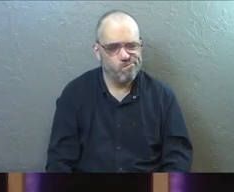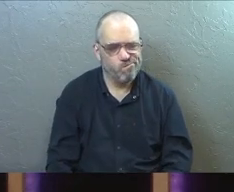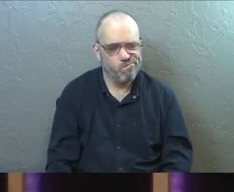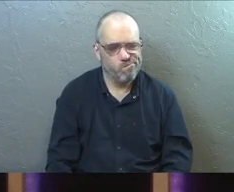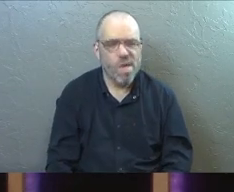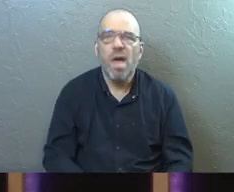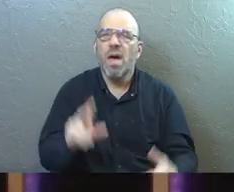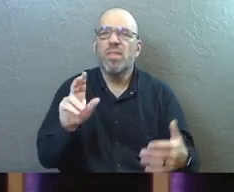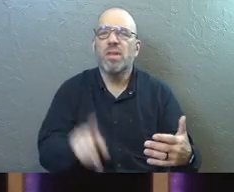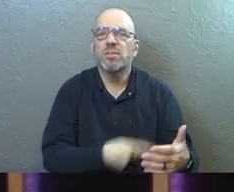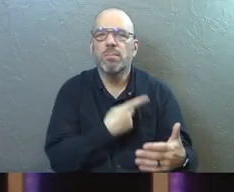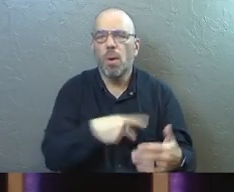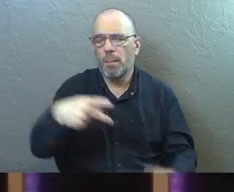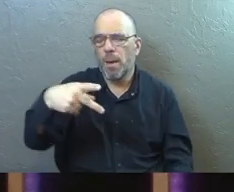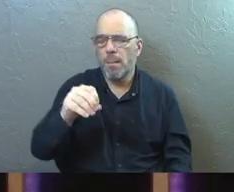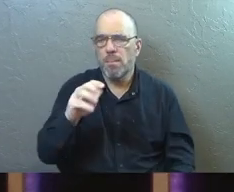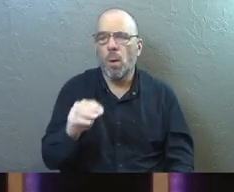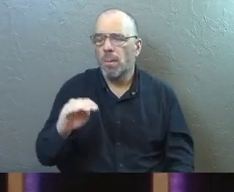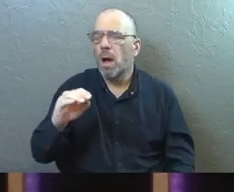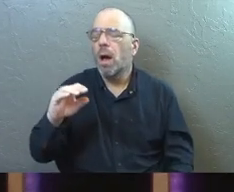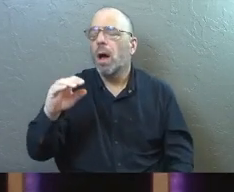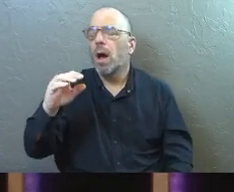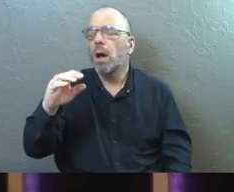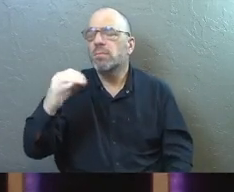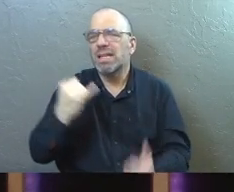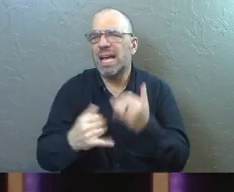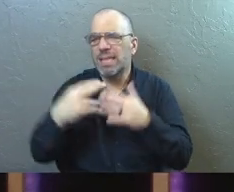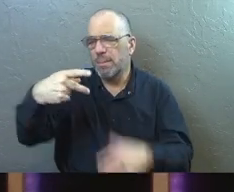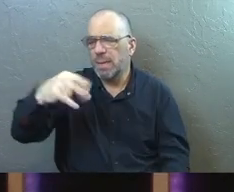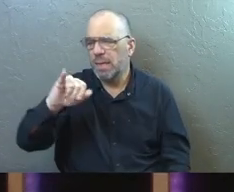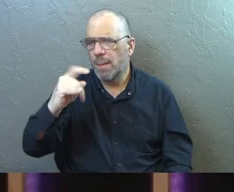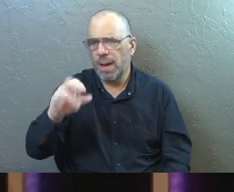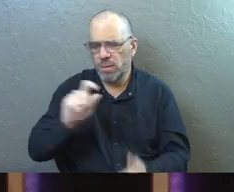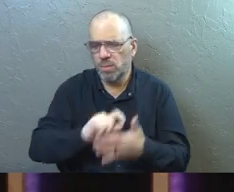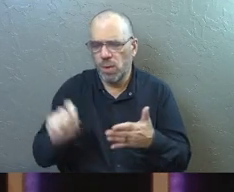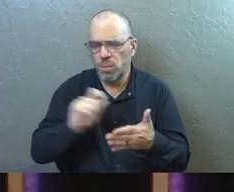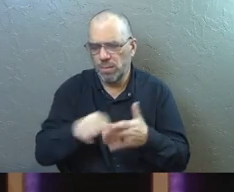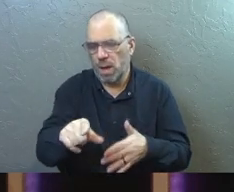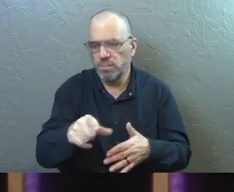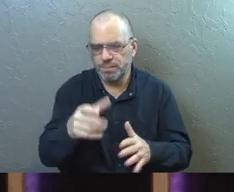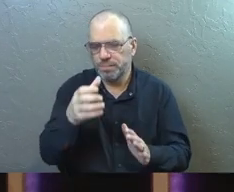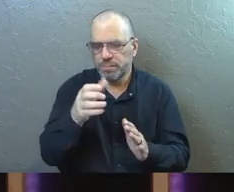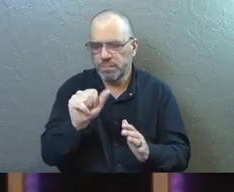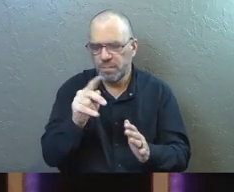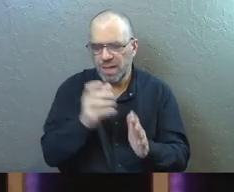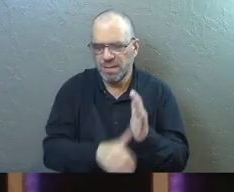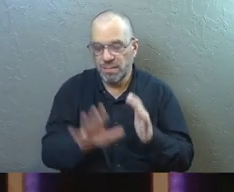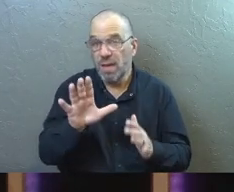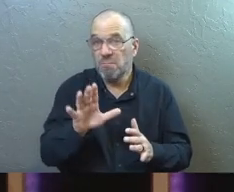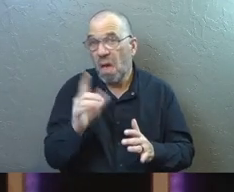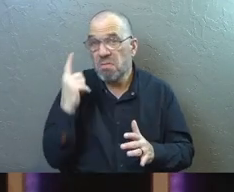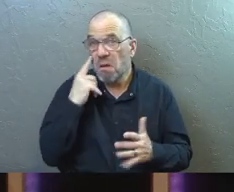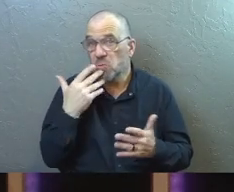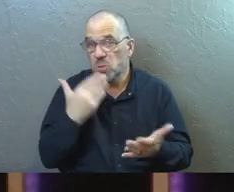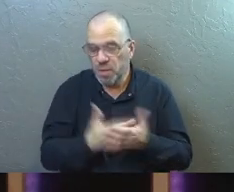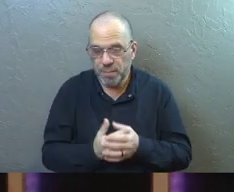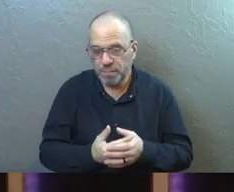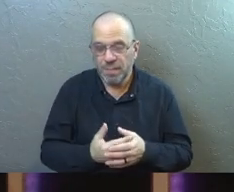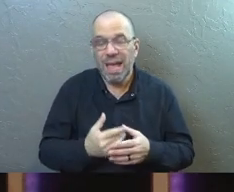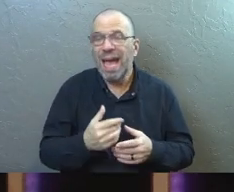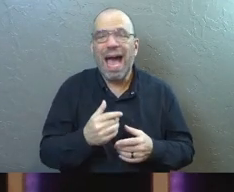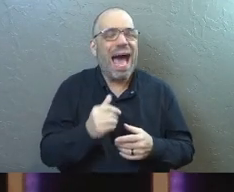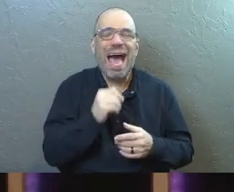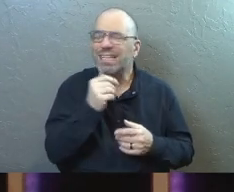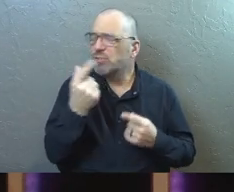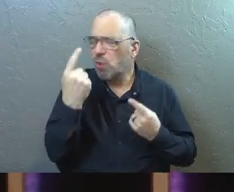There's a poem. Pastor John Piper wrote this about this passage. And I just thought it was insightful. I don't